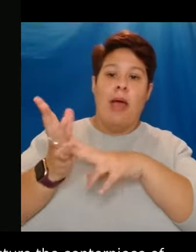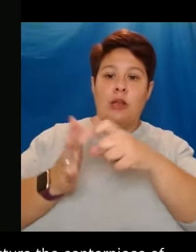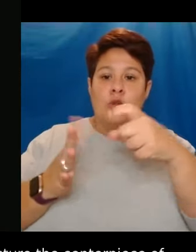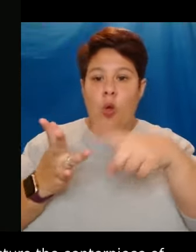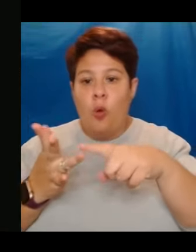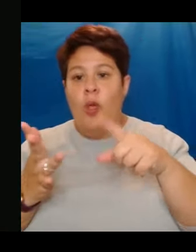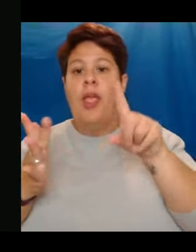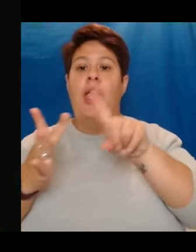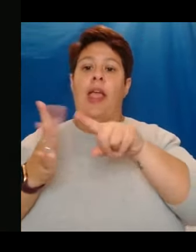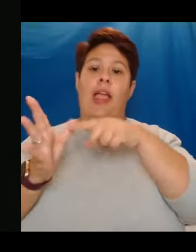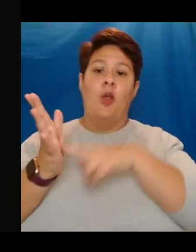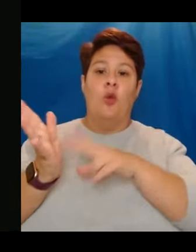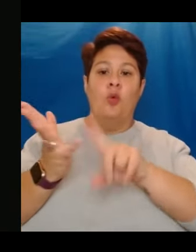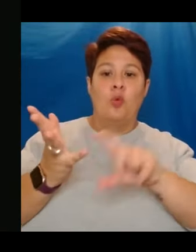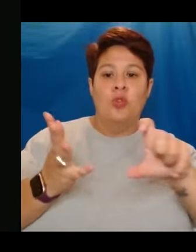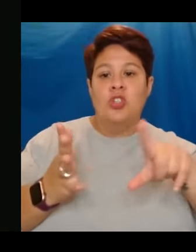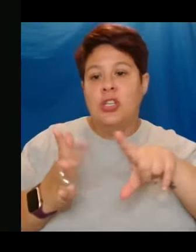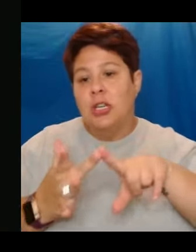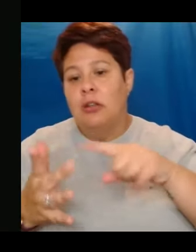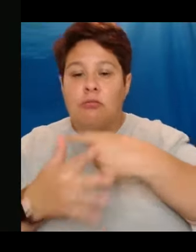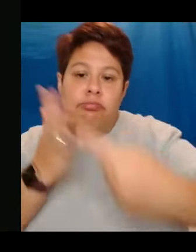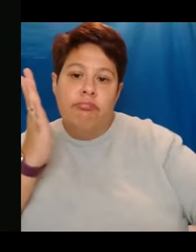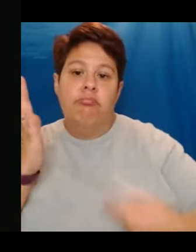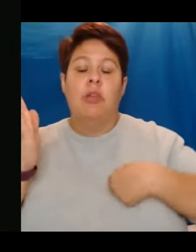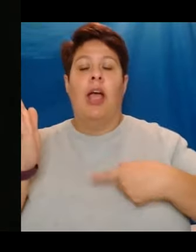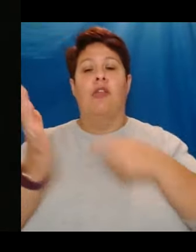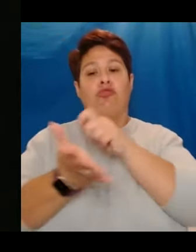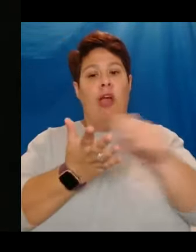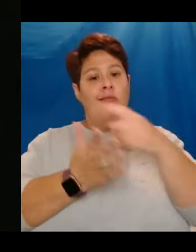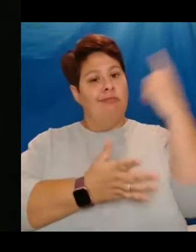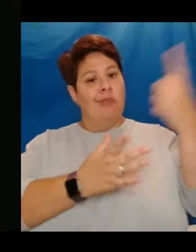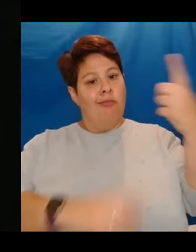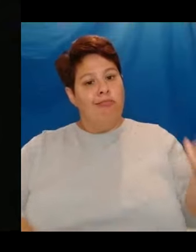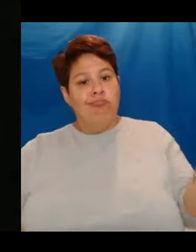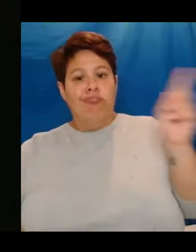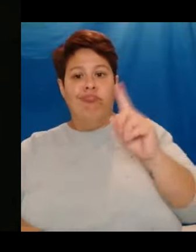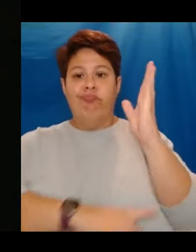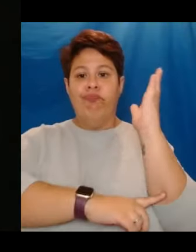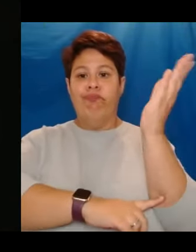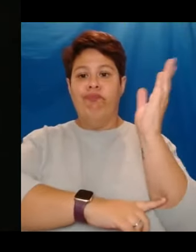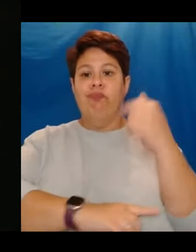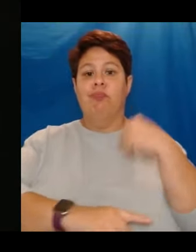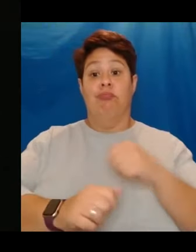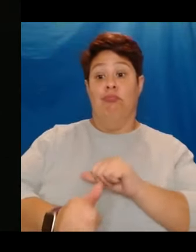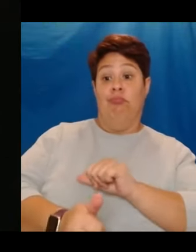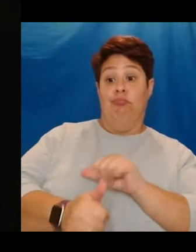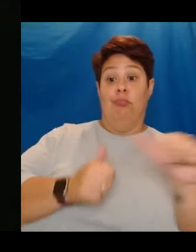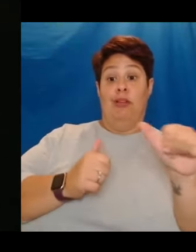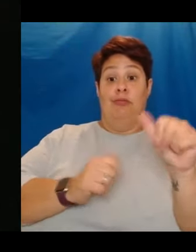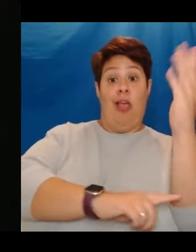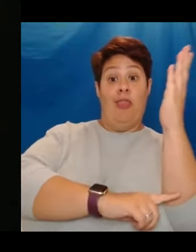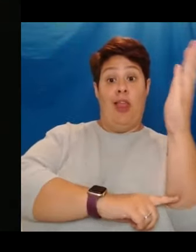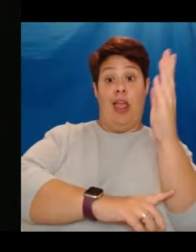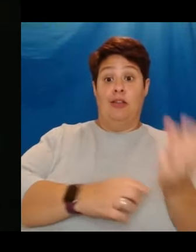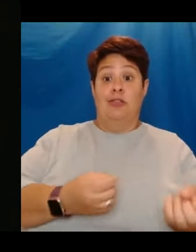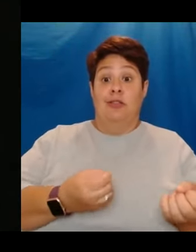who have been invited to take this prestigious platform. At their best, the lectures provide an unflinching viewer TV